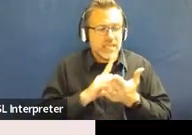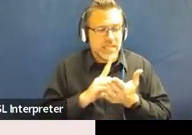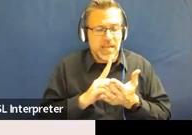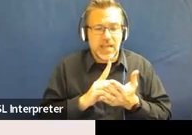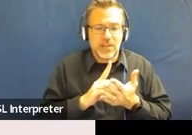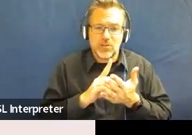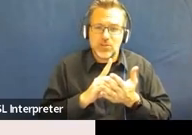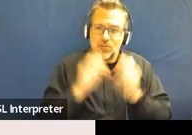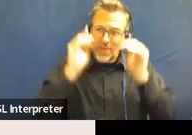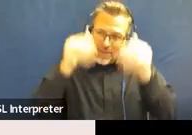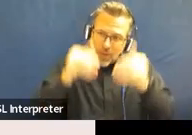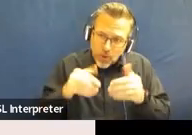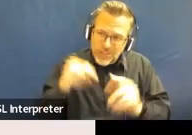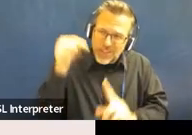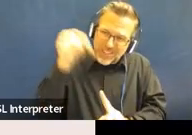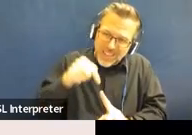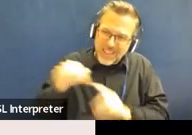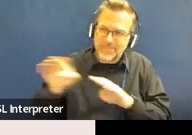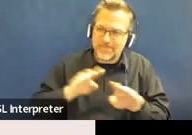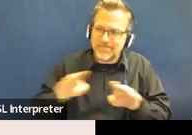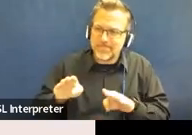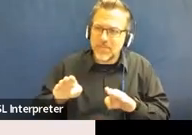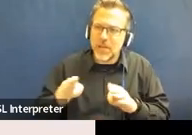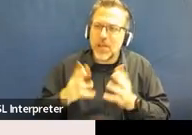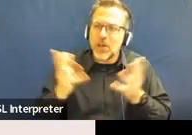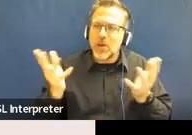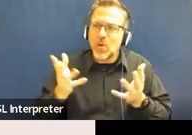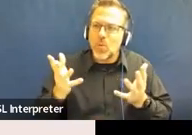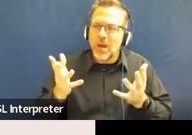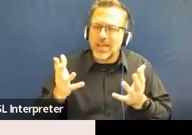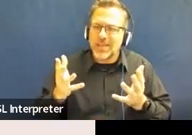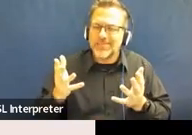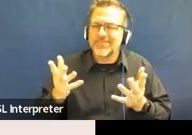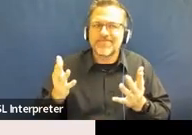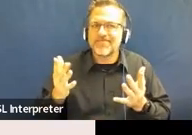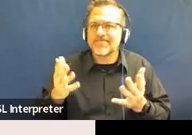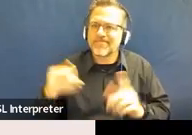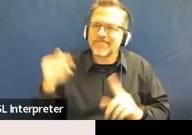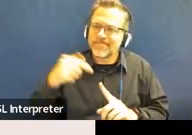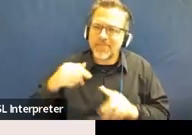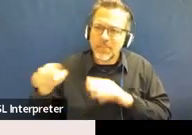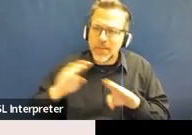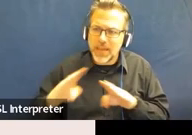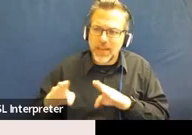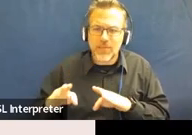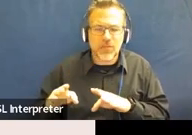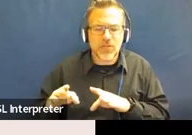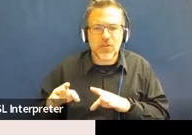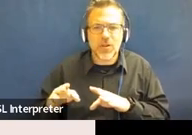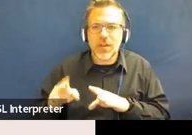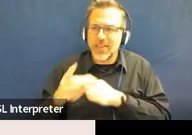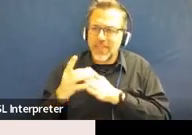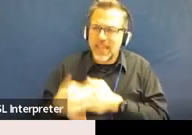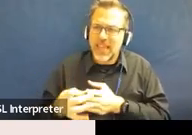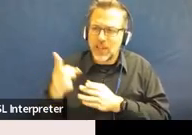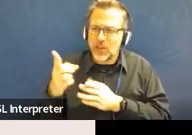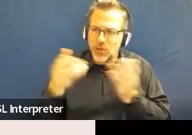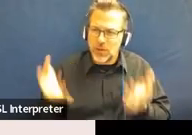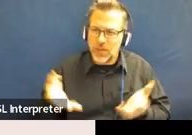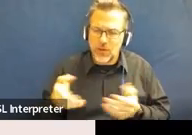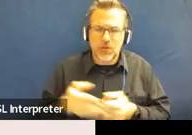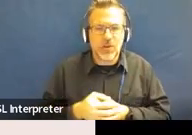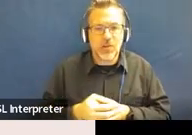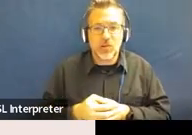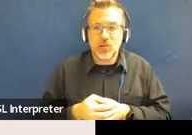that behavior. What is the behavior that led you here? And